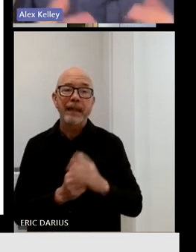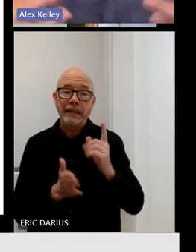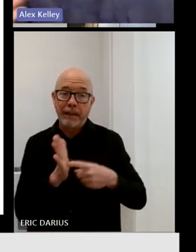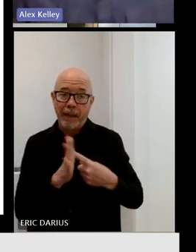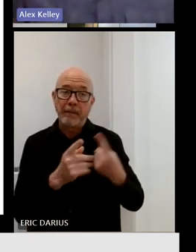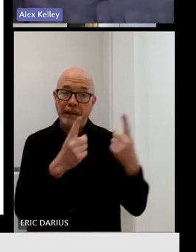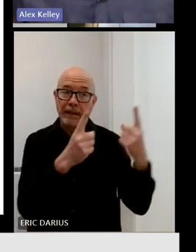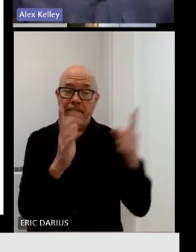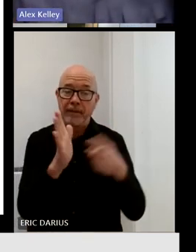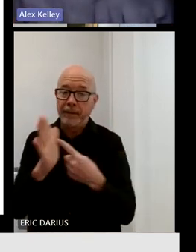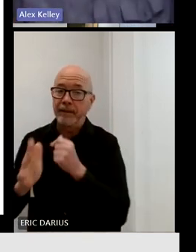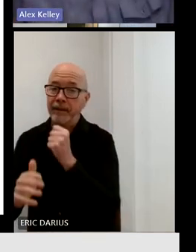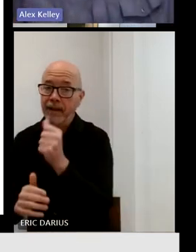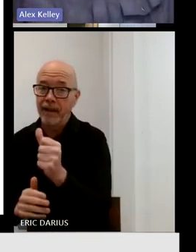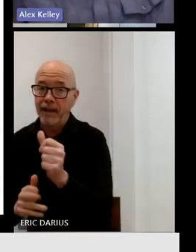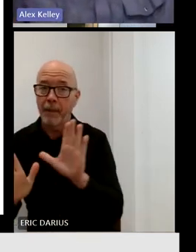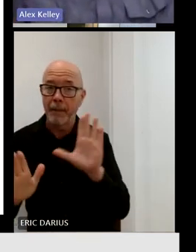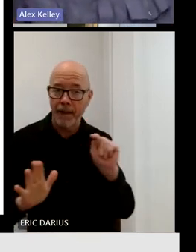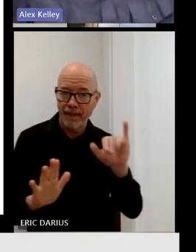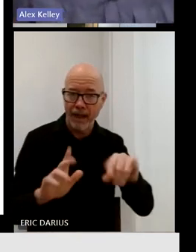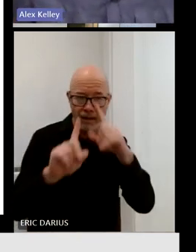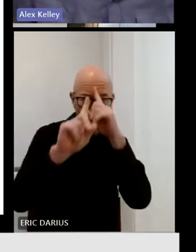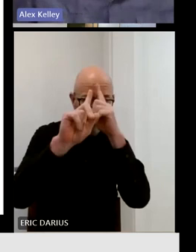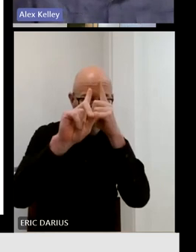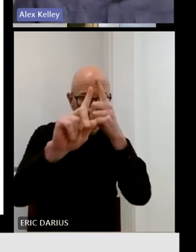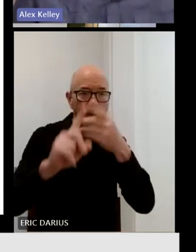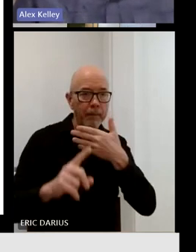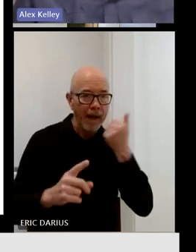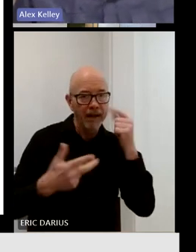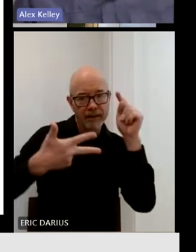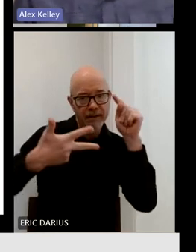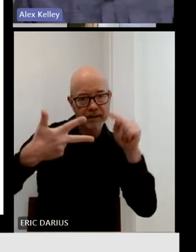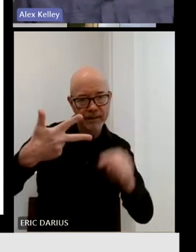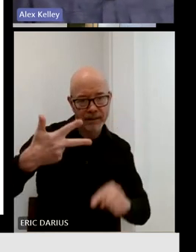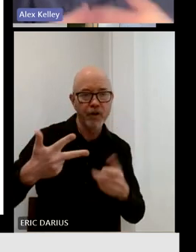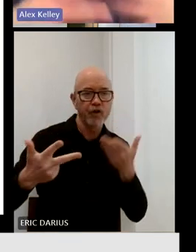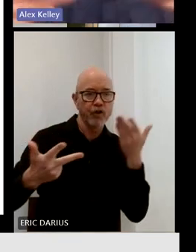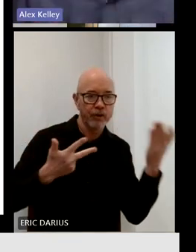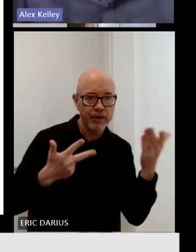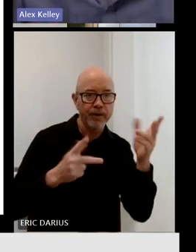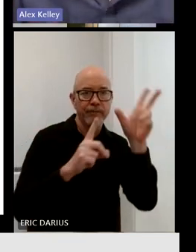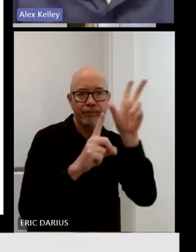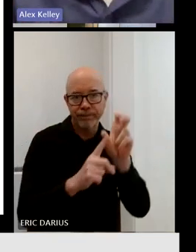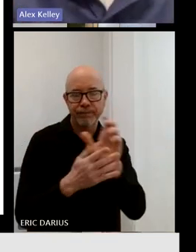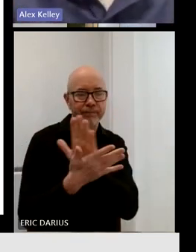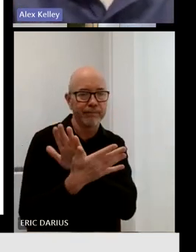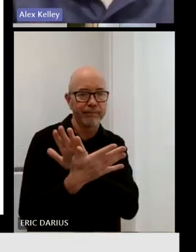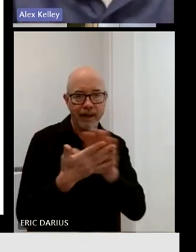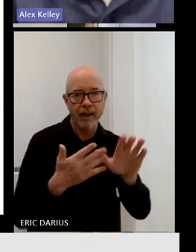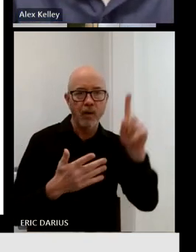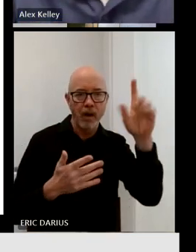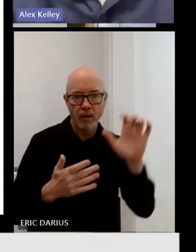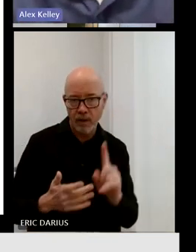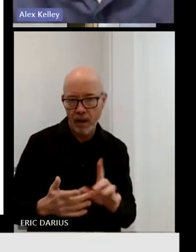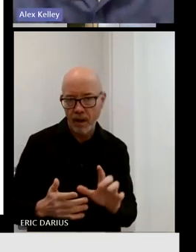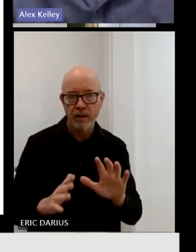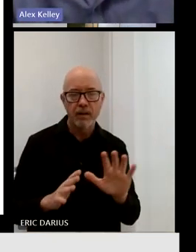But that's really what we're driving for. And so we recommend our hypothesis or what we're